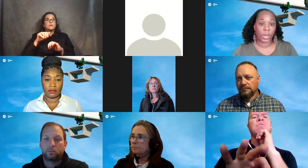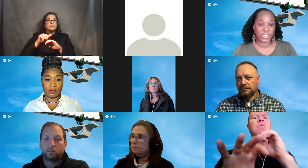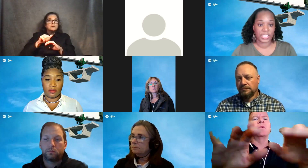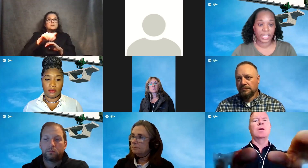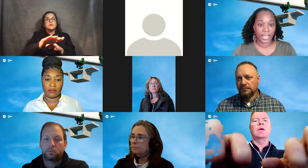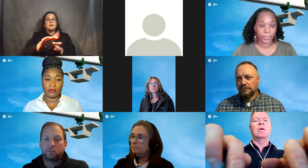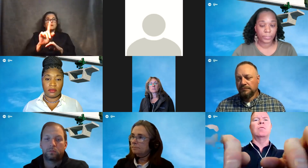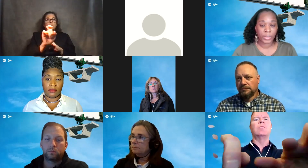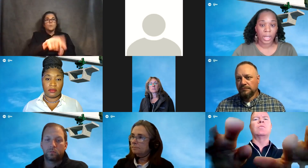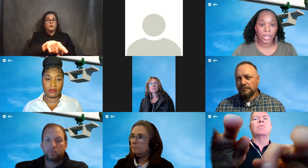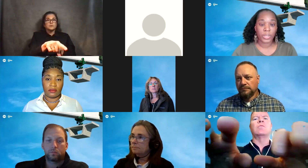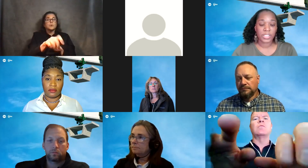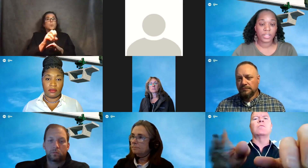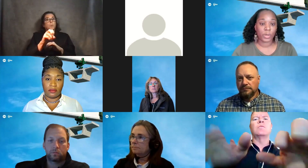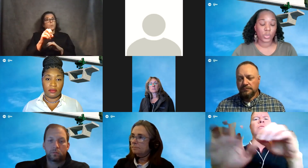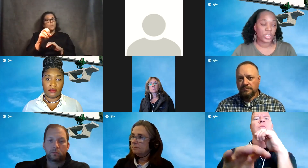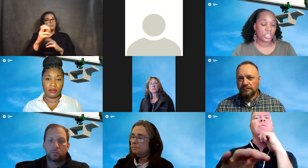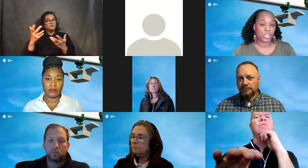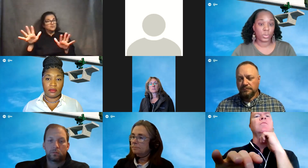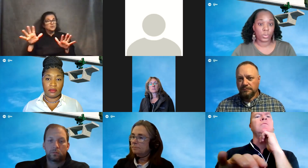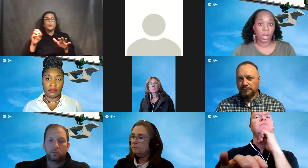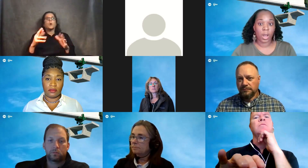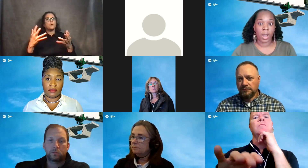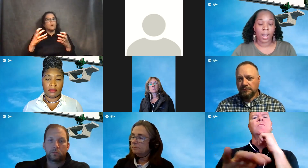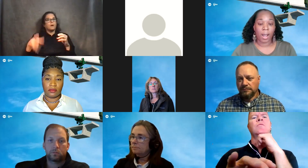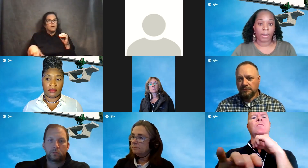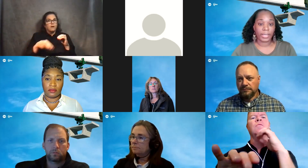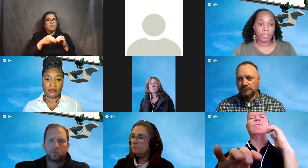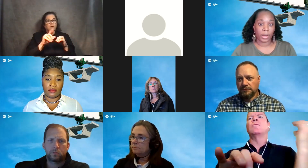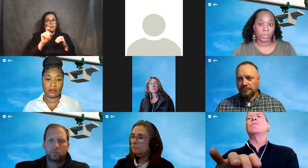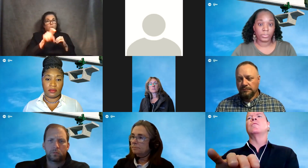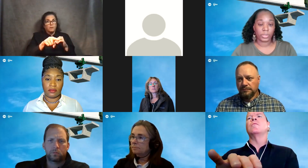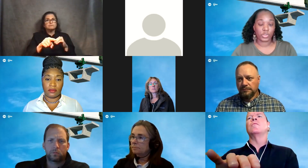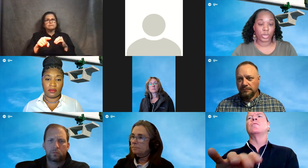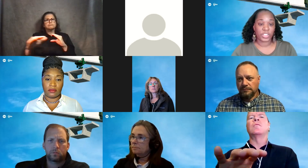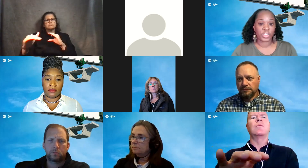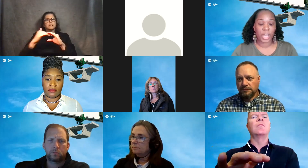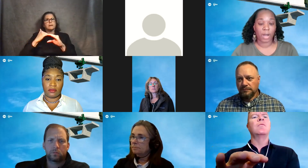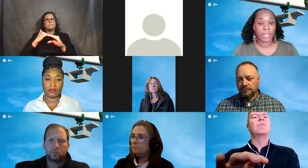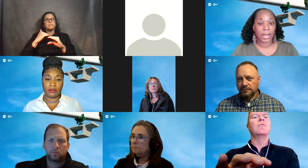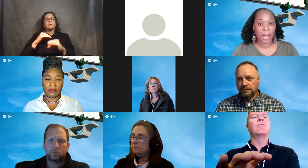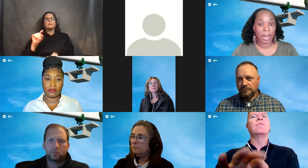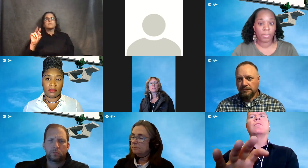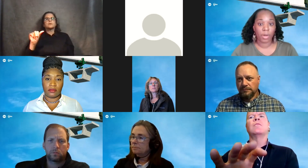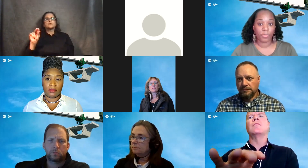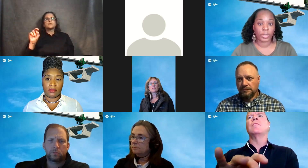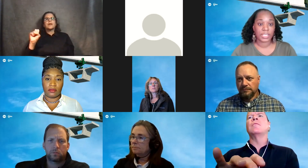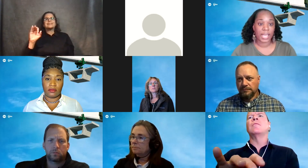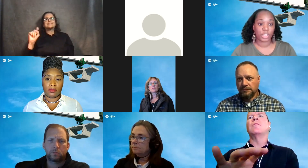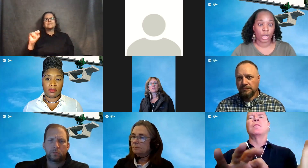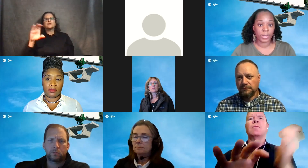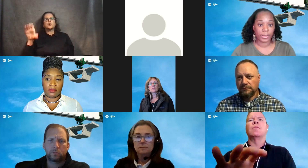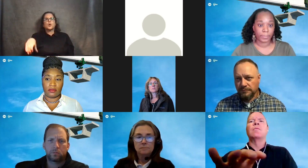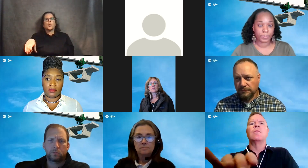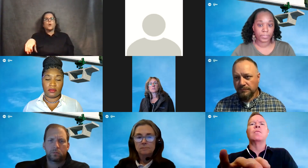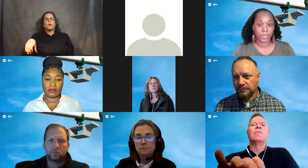to submit questions later, you can send those questions to our email transit chicago.com forward